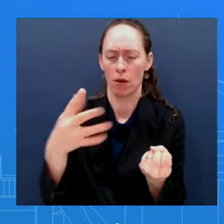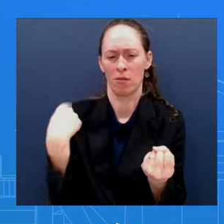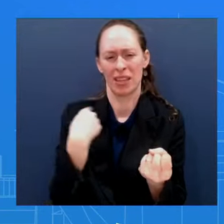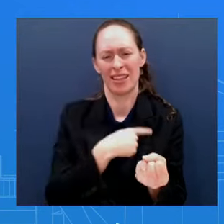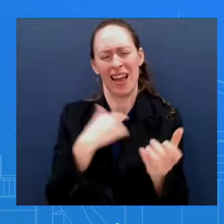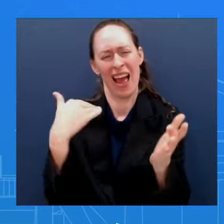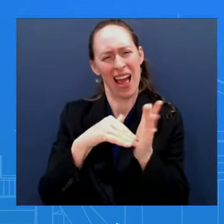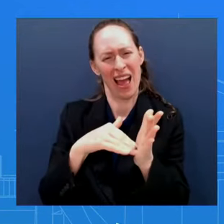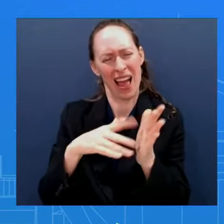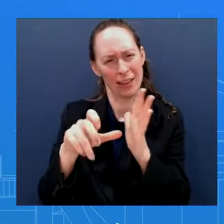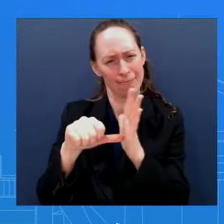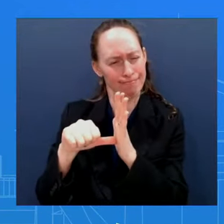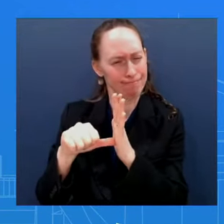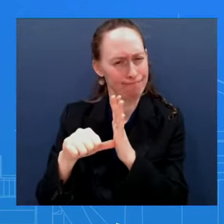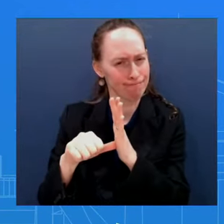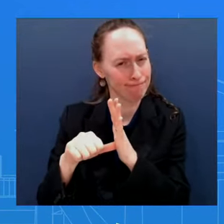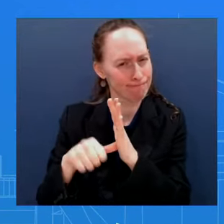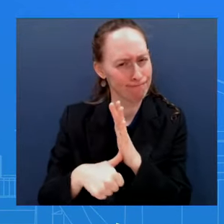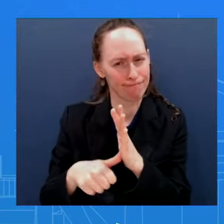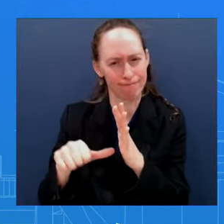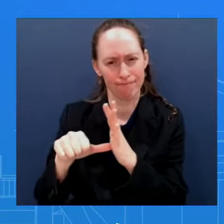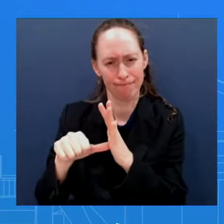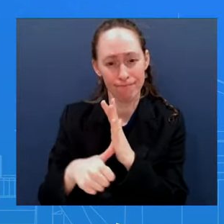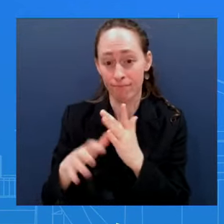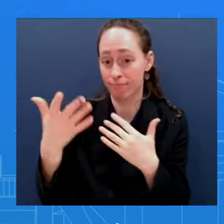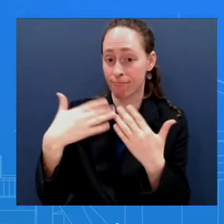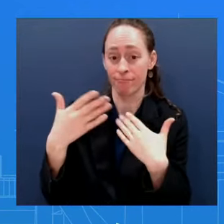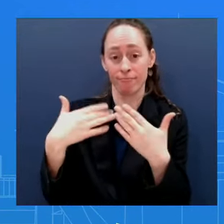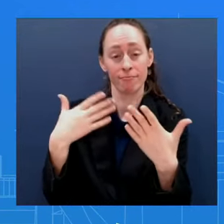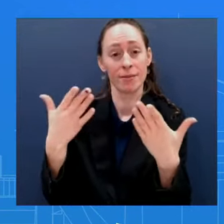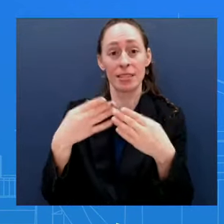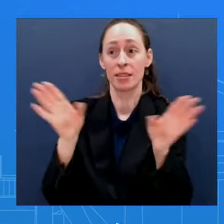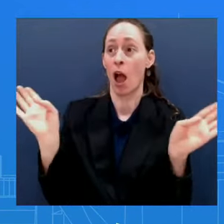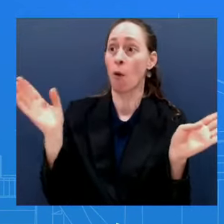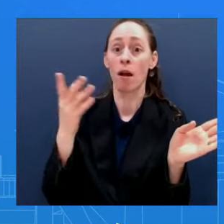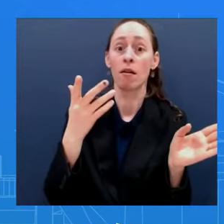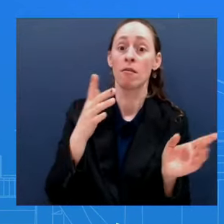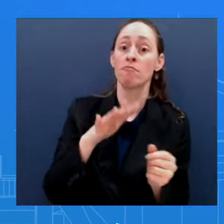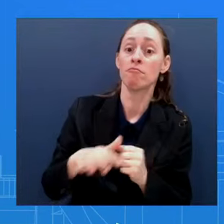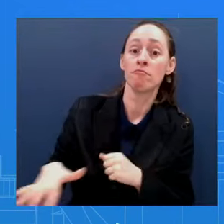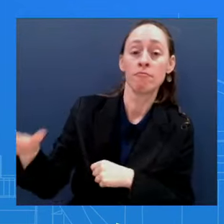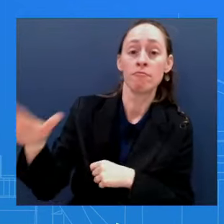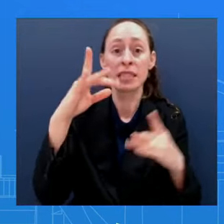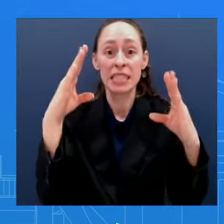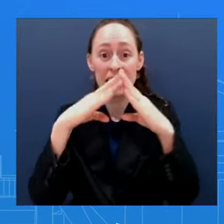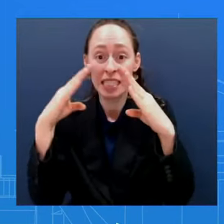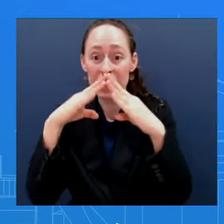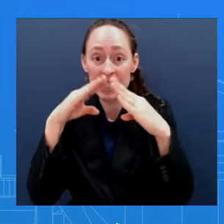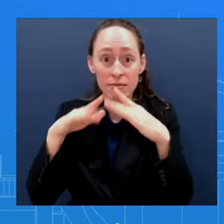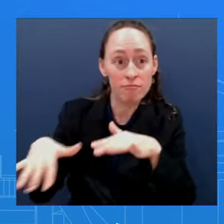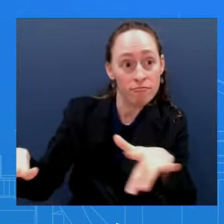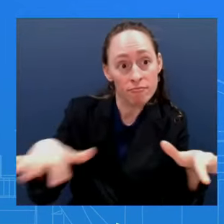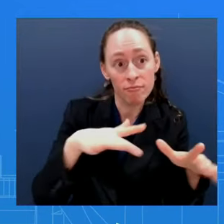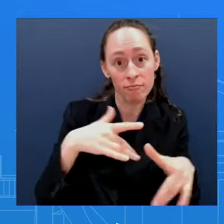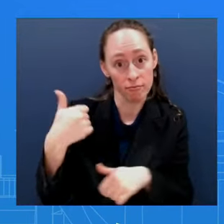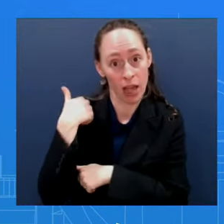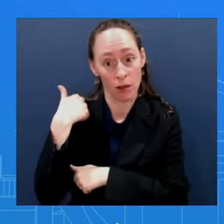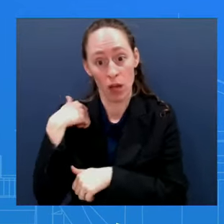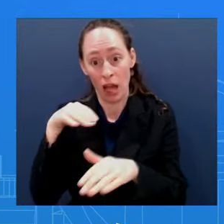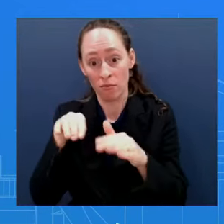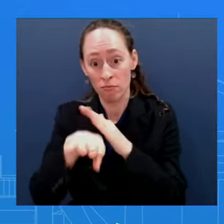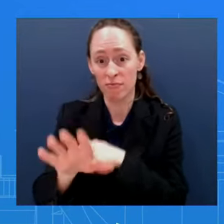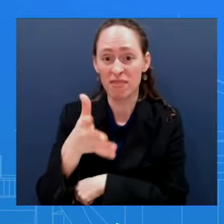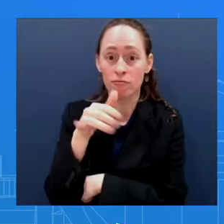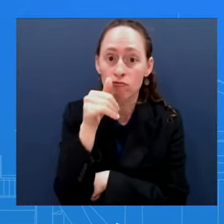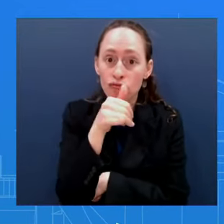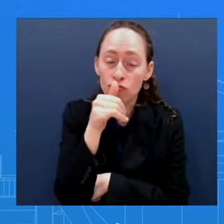urban environment Where there are so many people And as we talked about earlier Even more people now in the south in Rafa than there were before So that's